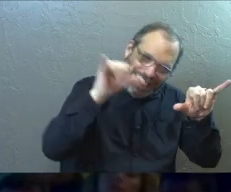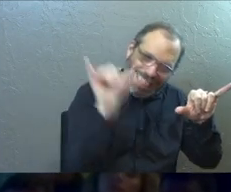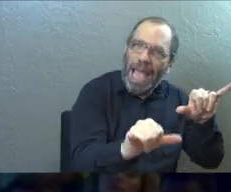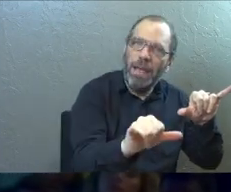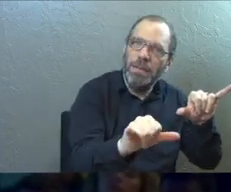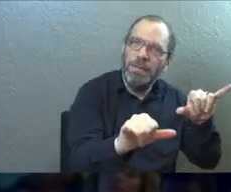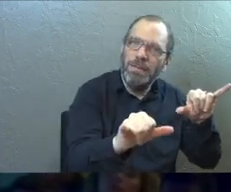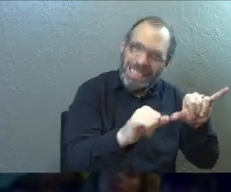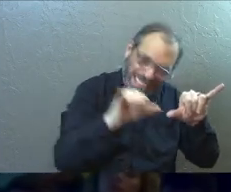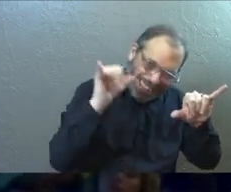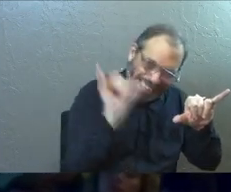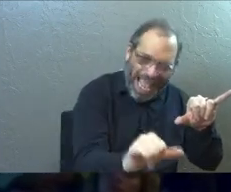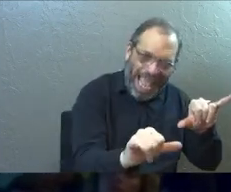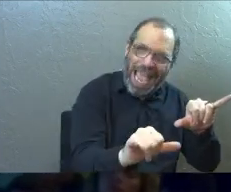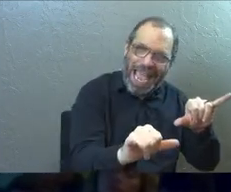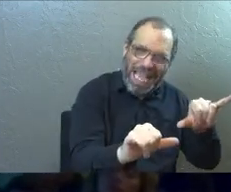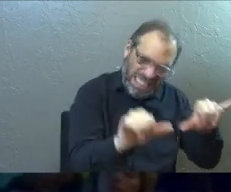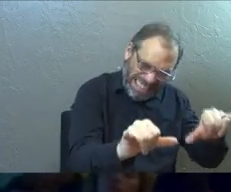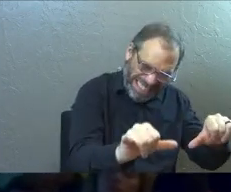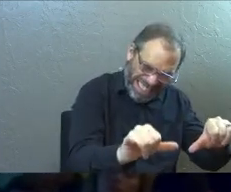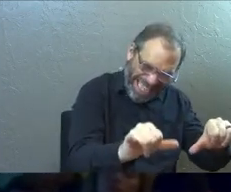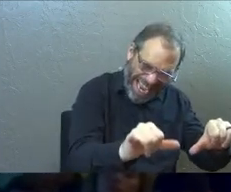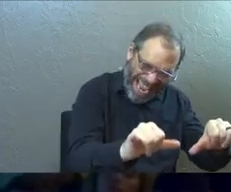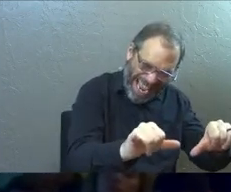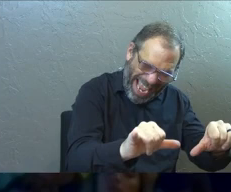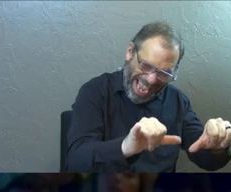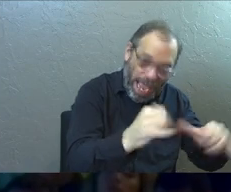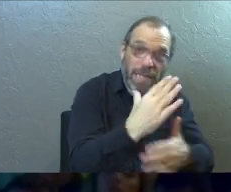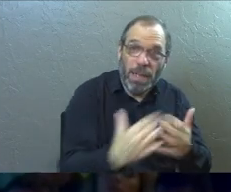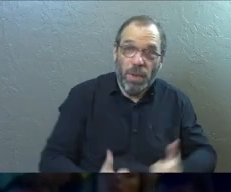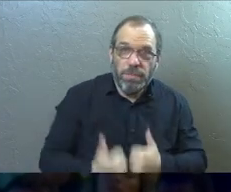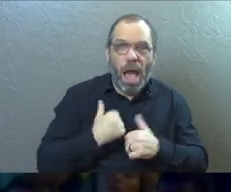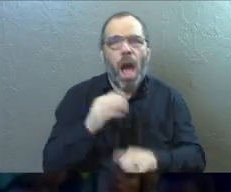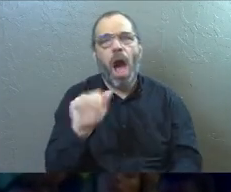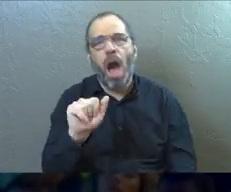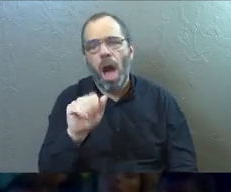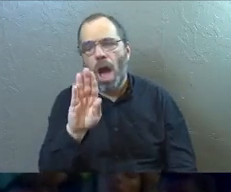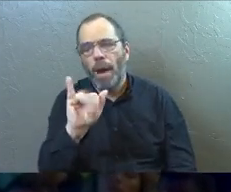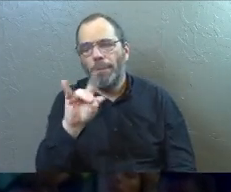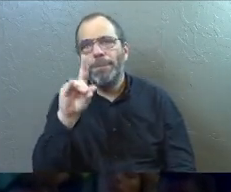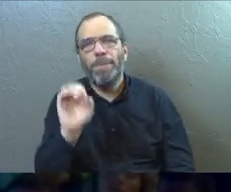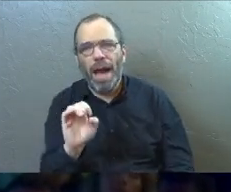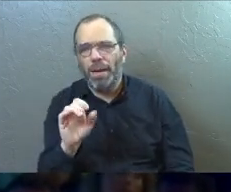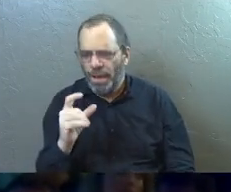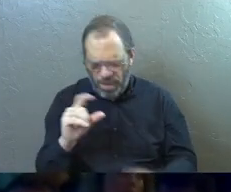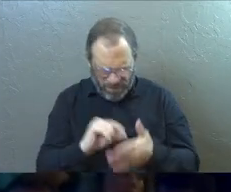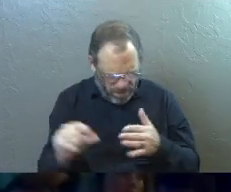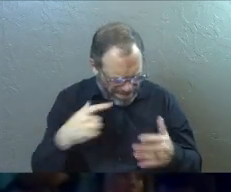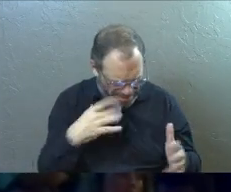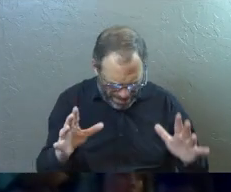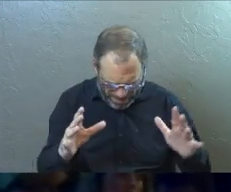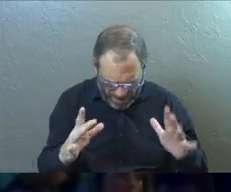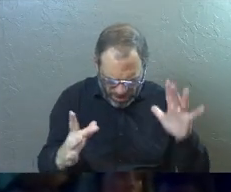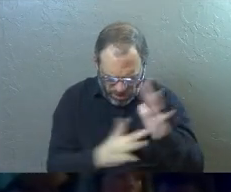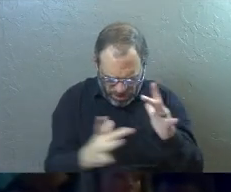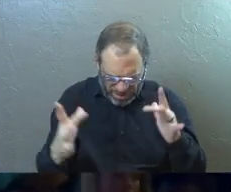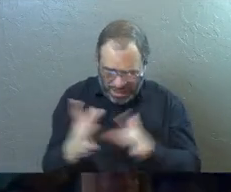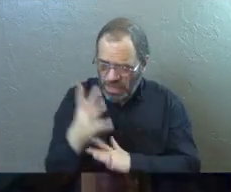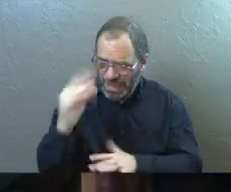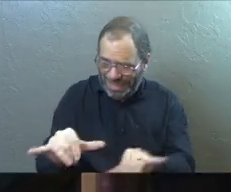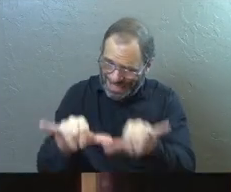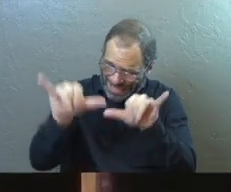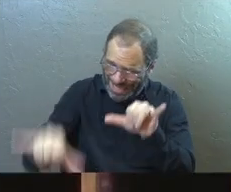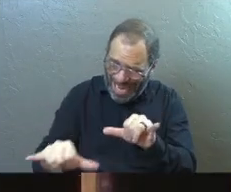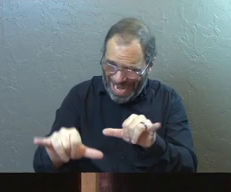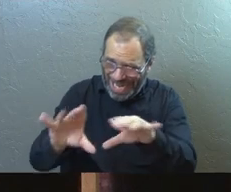stay put, to dwell, to abide. Some of your translations say. There's a verse where it says that Jesus went and